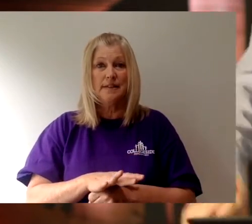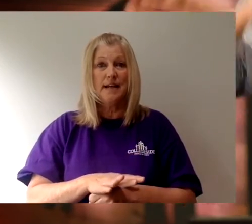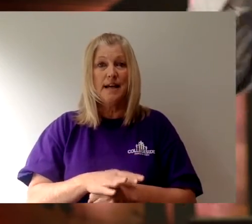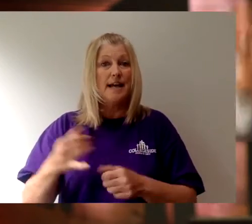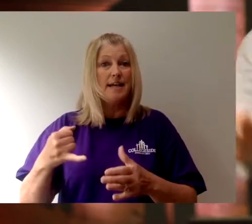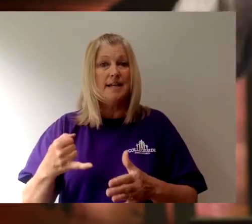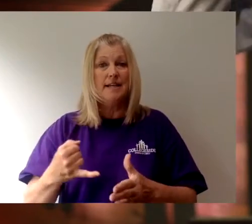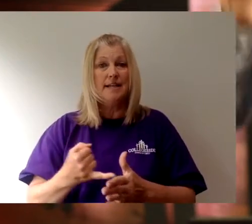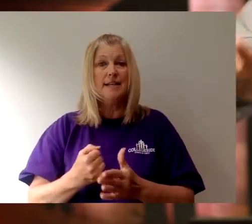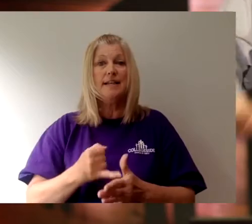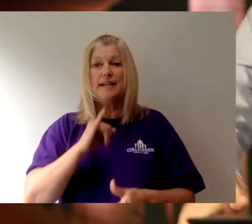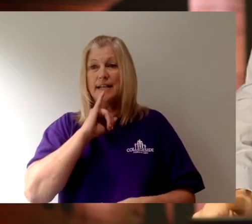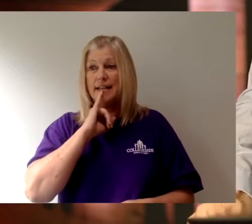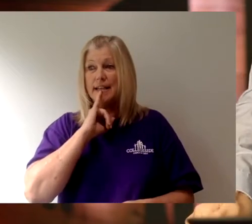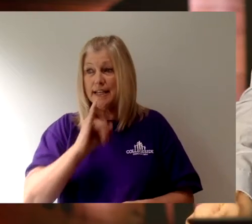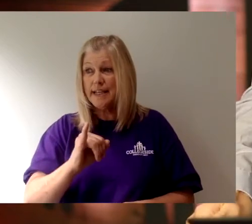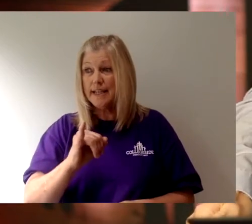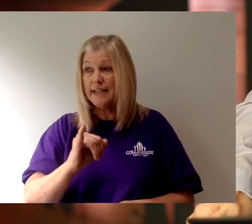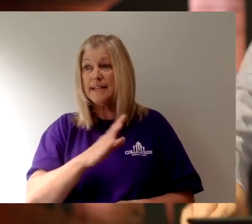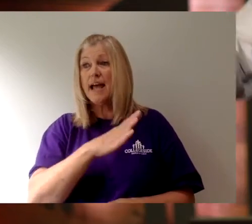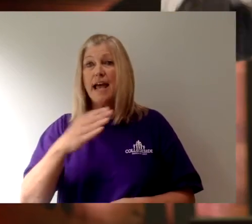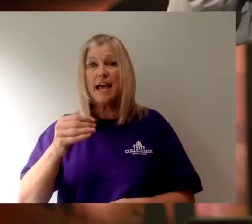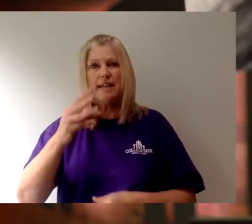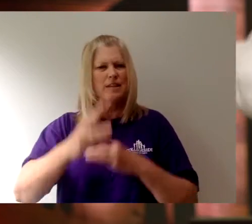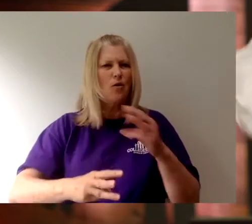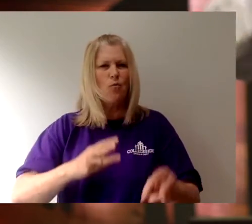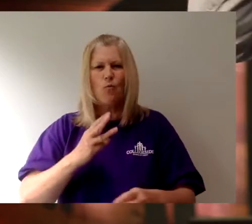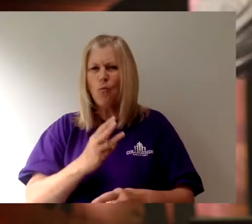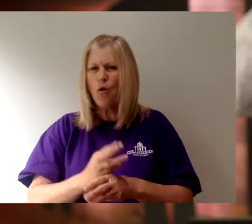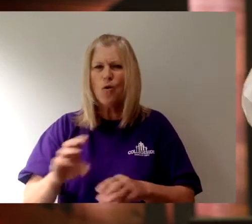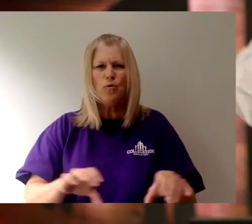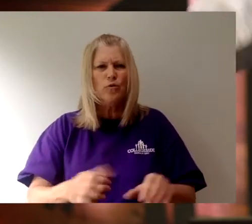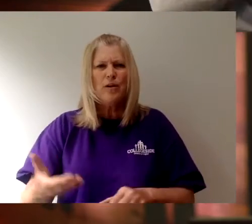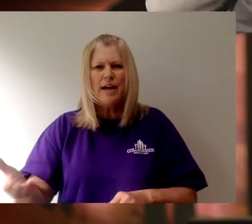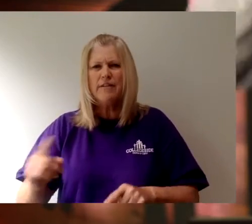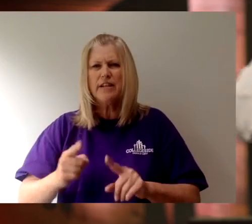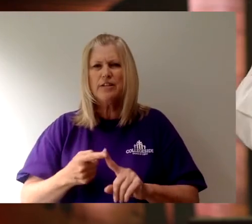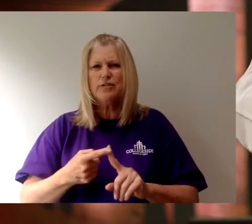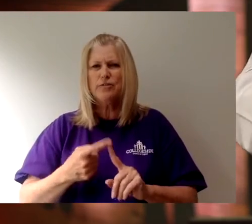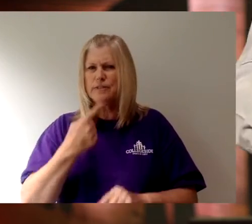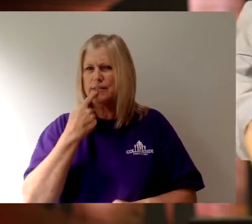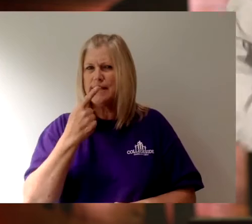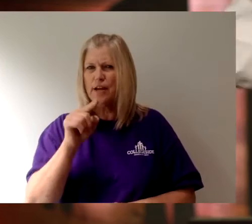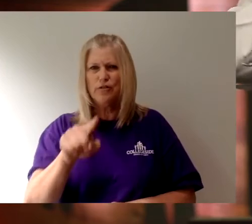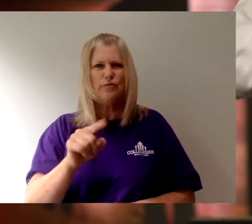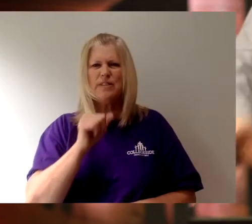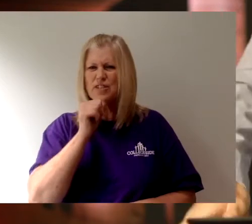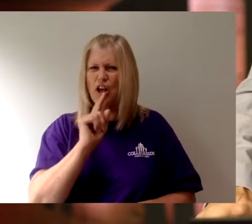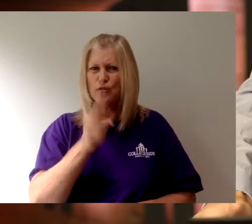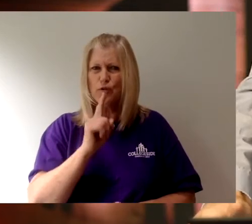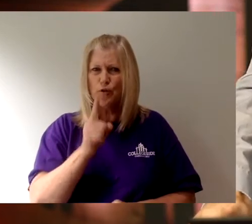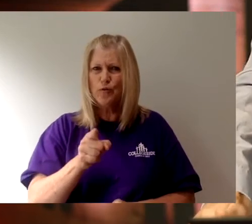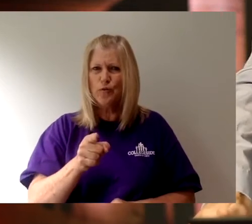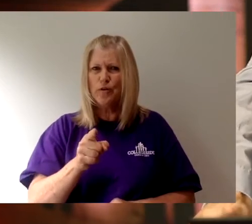And it just is. And the world will do everything it can to convince you that it's not